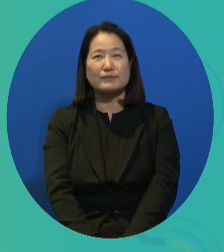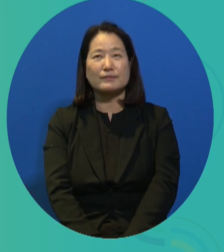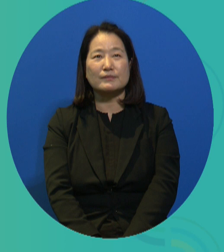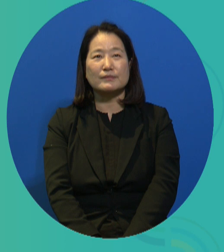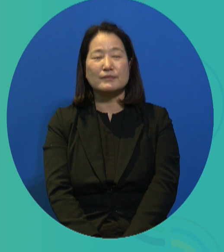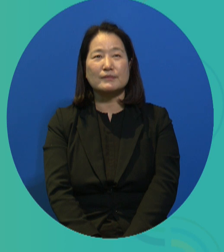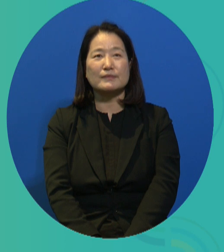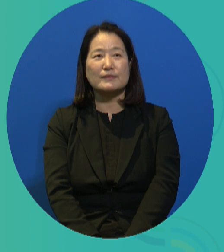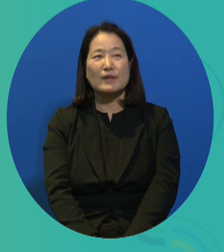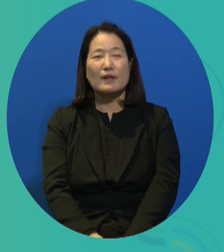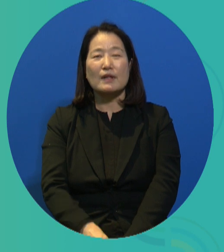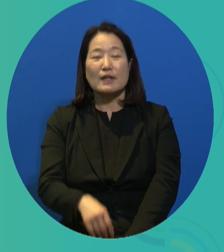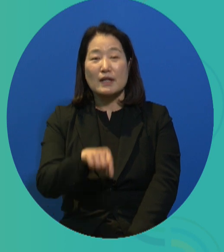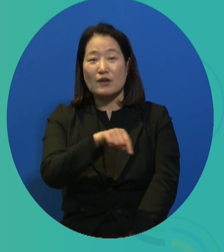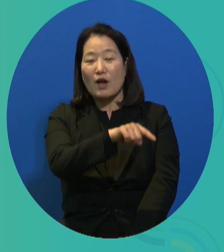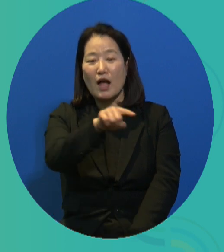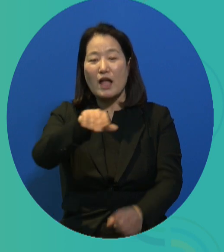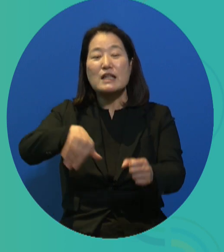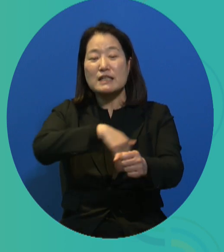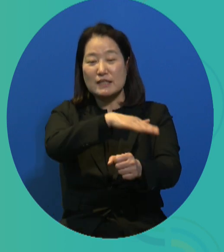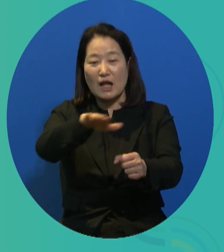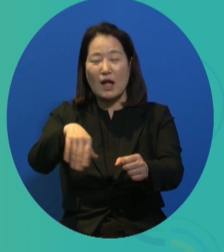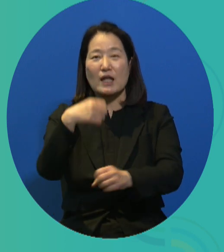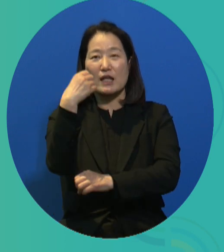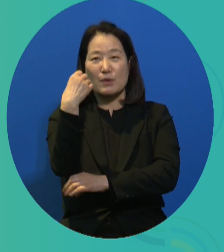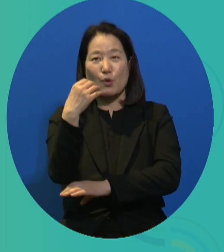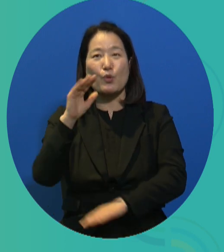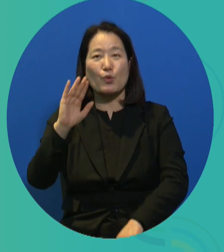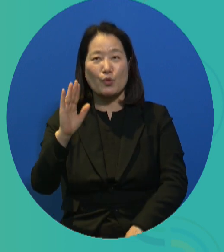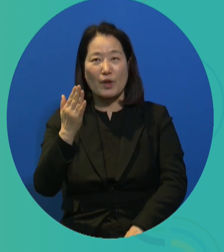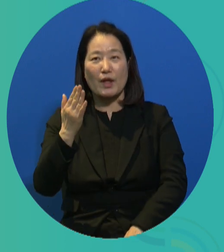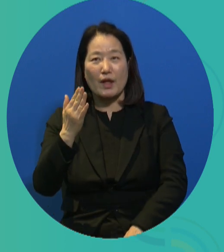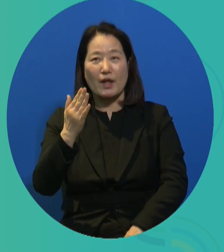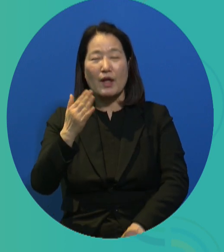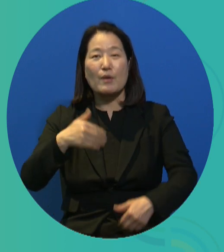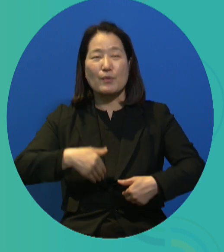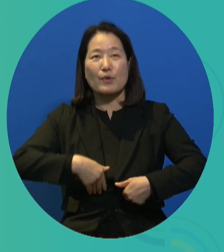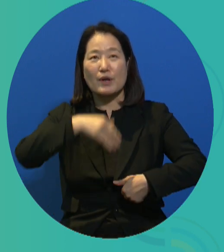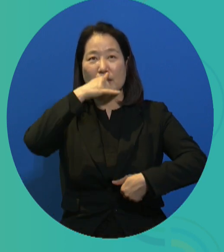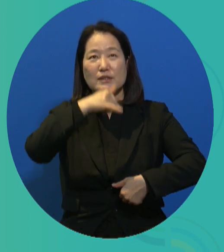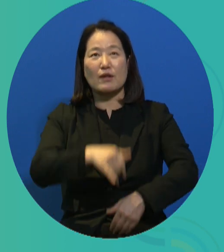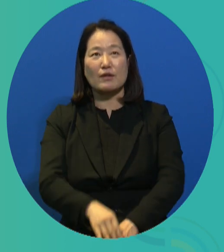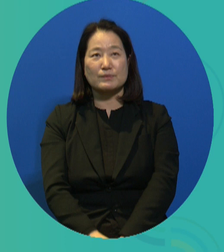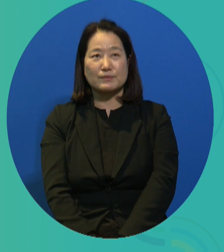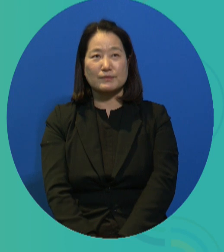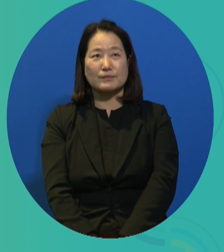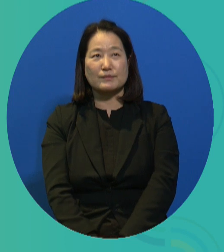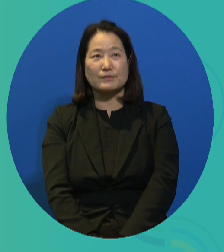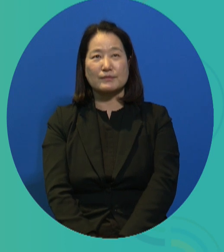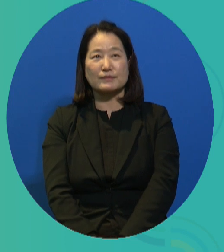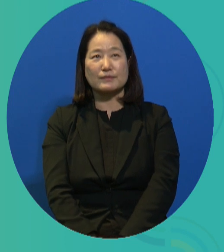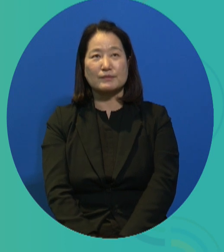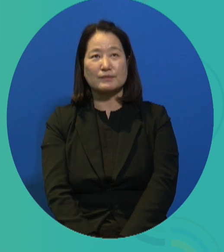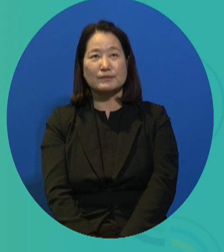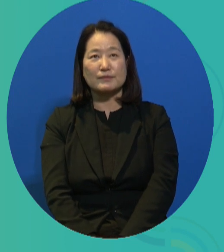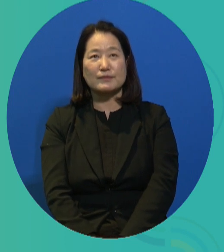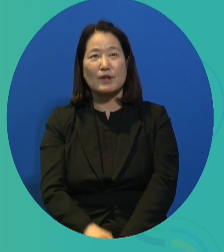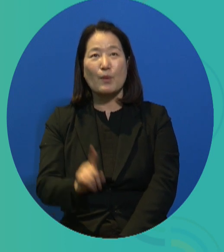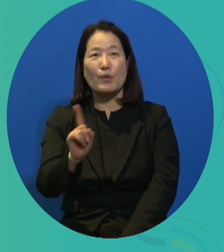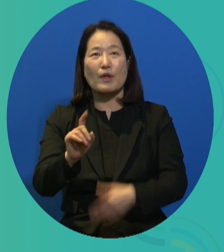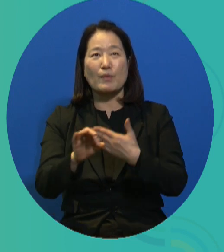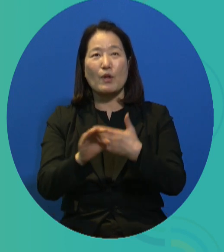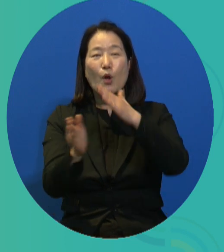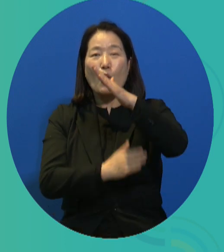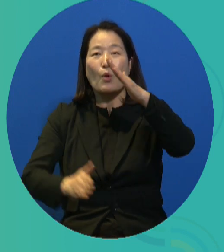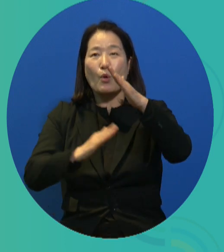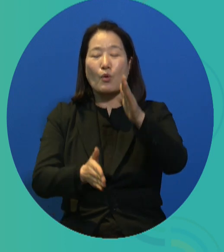of work. And there is a discourse that can support this kind of argument. And this is not a far fetched idea that came out of nowhere.